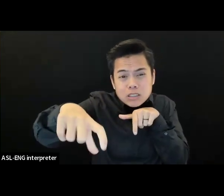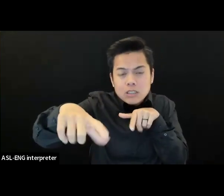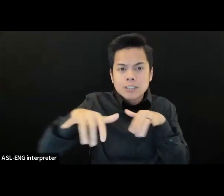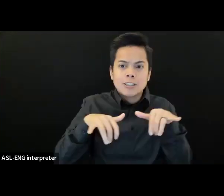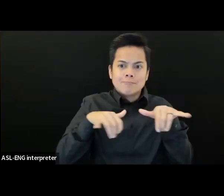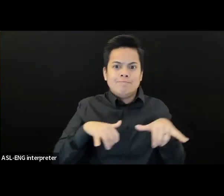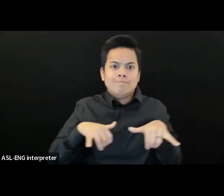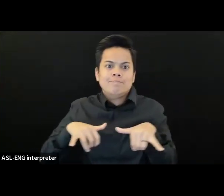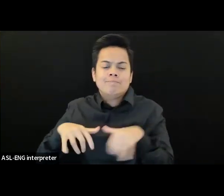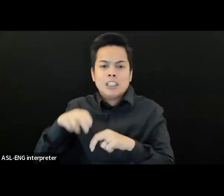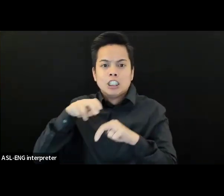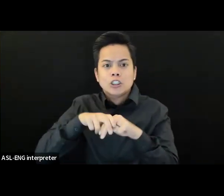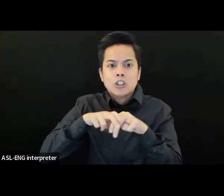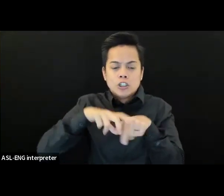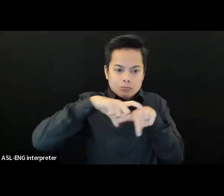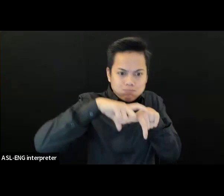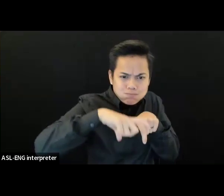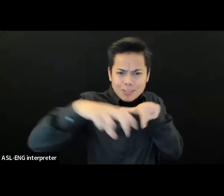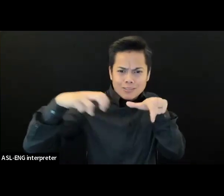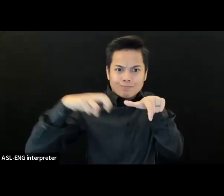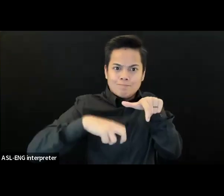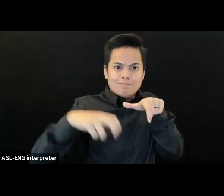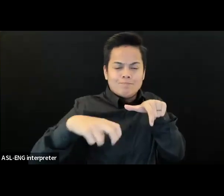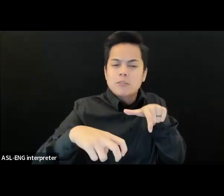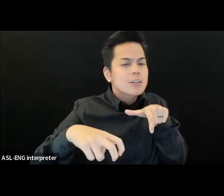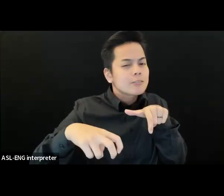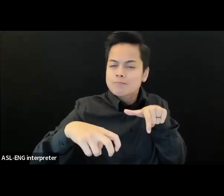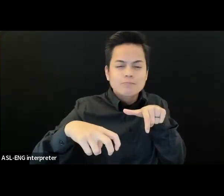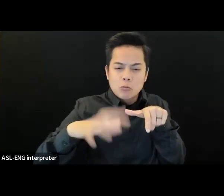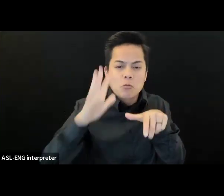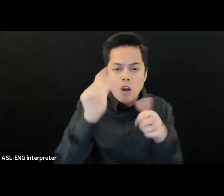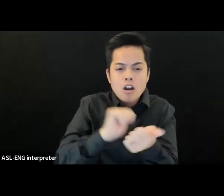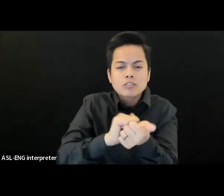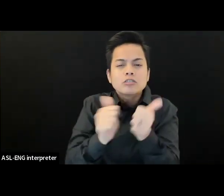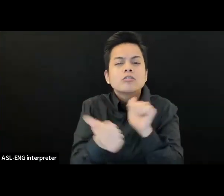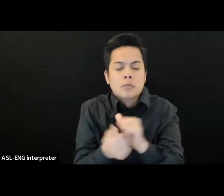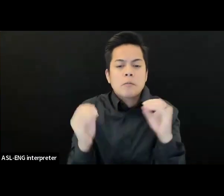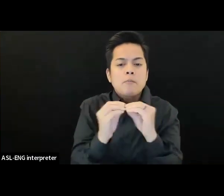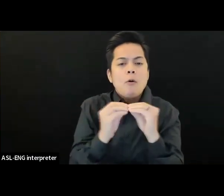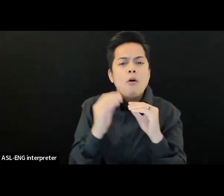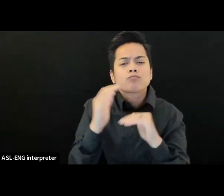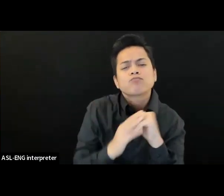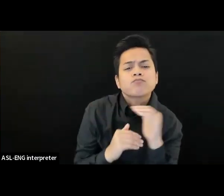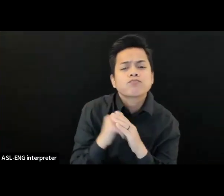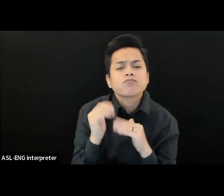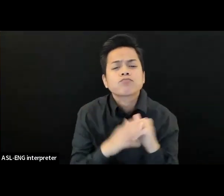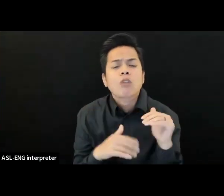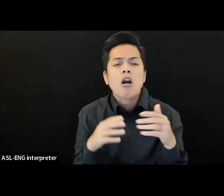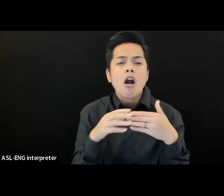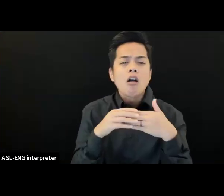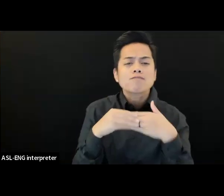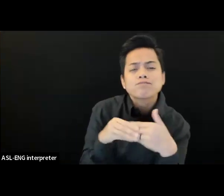flexible lounge space with a door with sound insulation. So this room could be